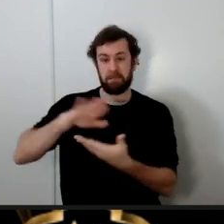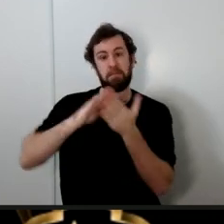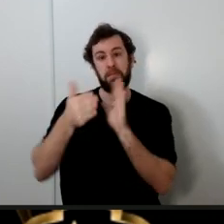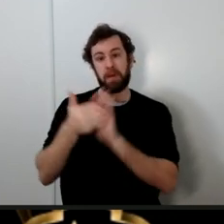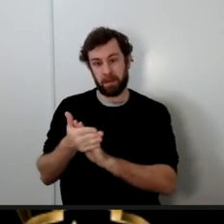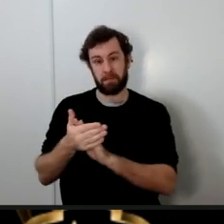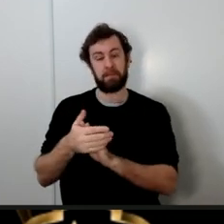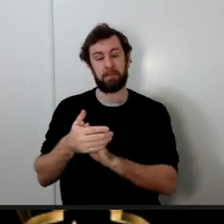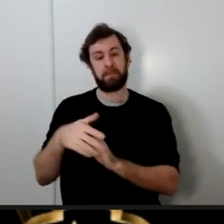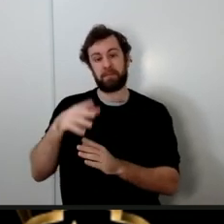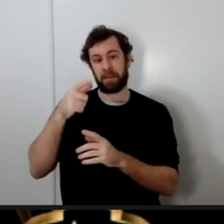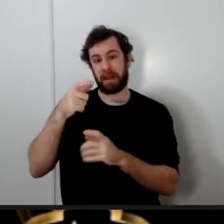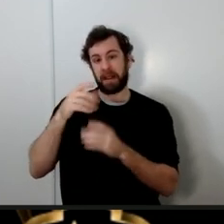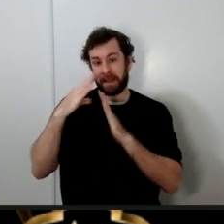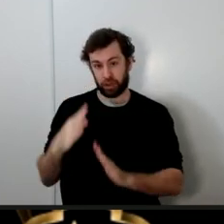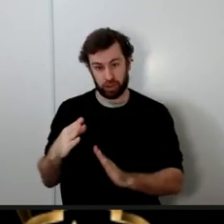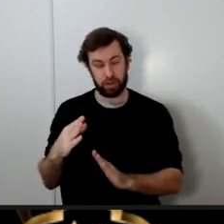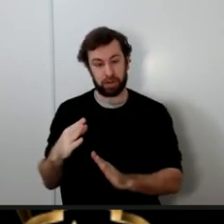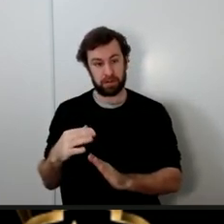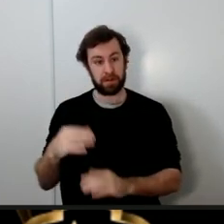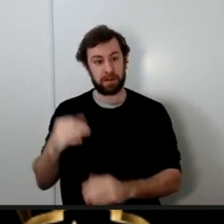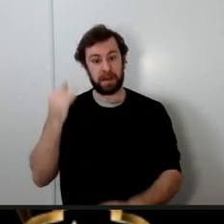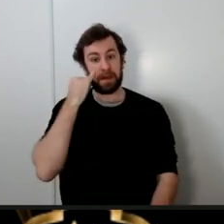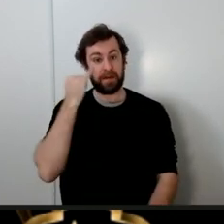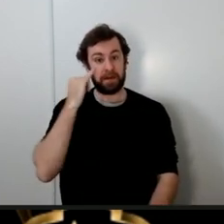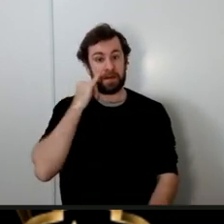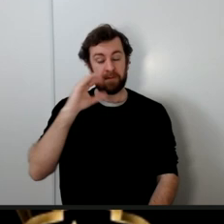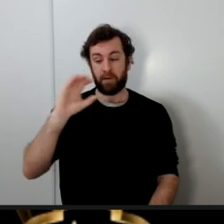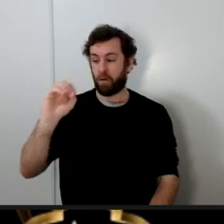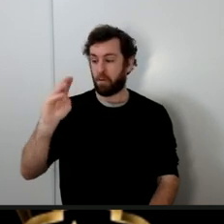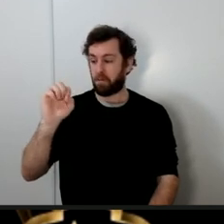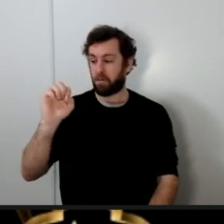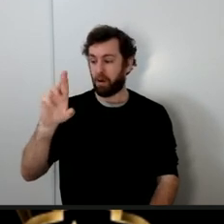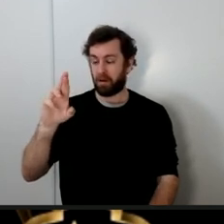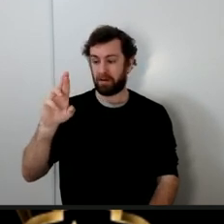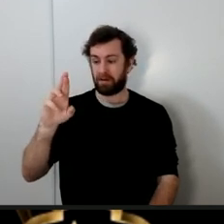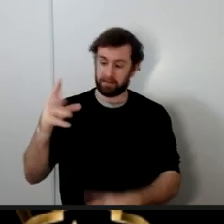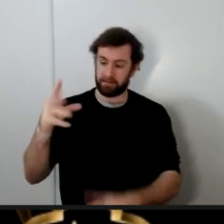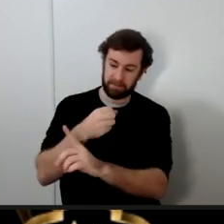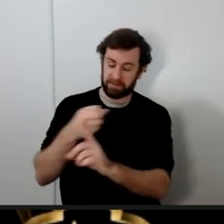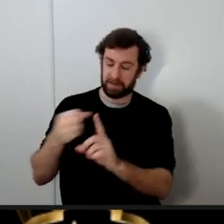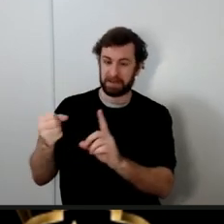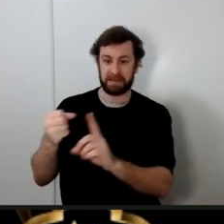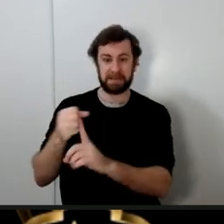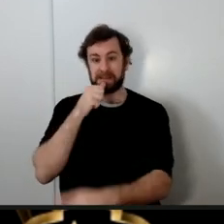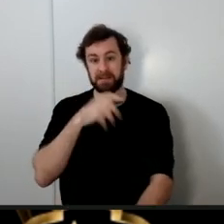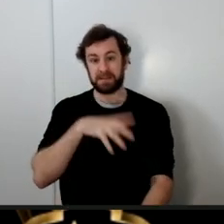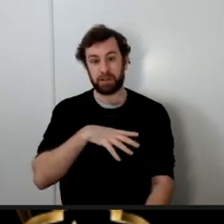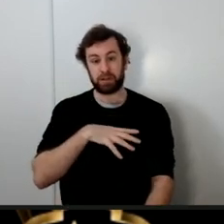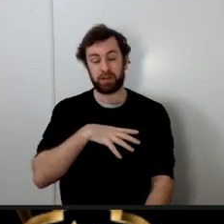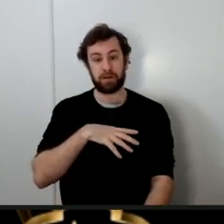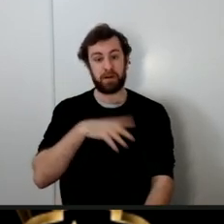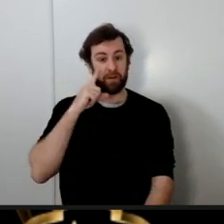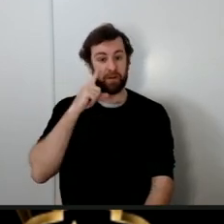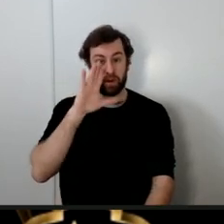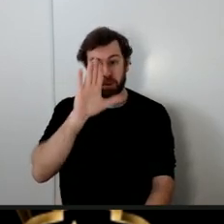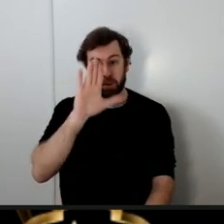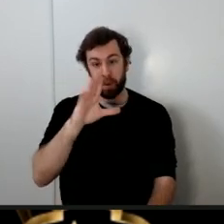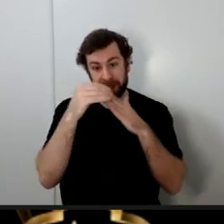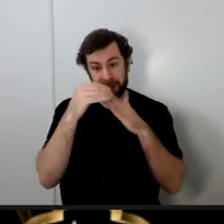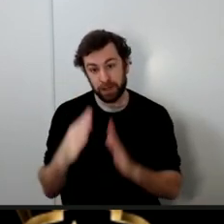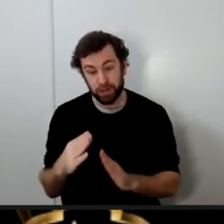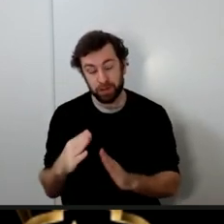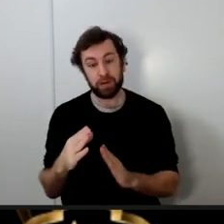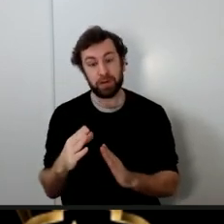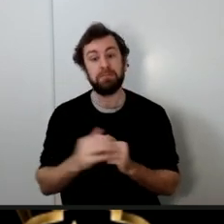if Umar ibn Khattab beats the sister of your Khalifa why